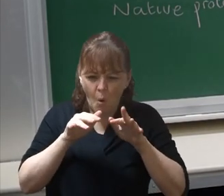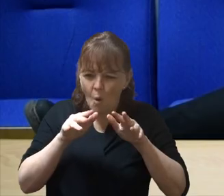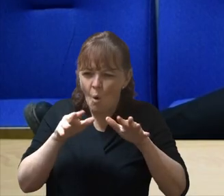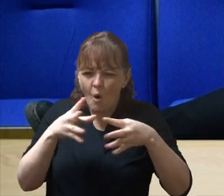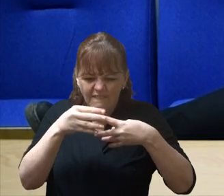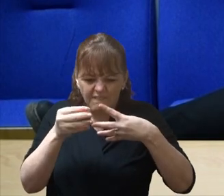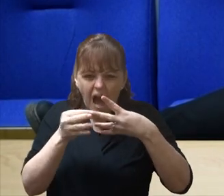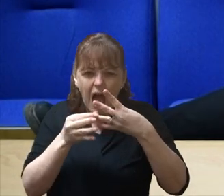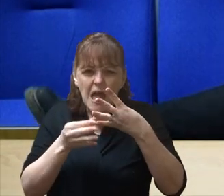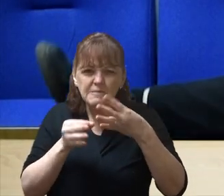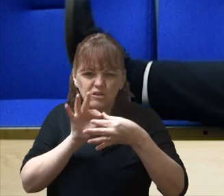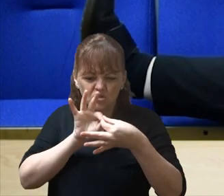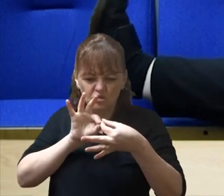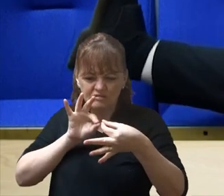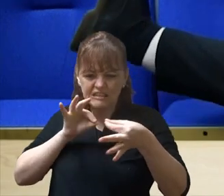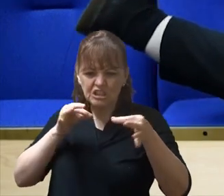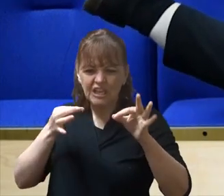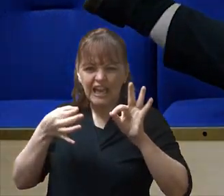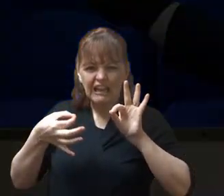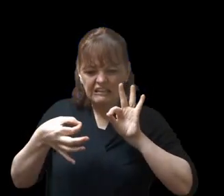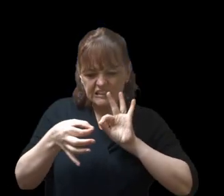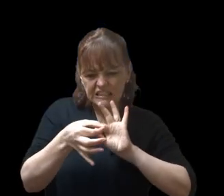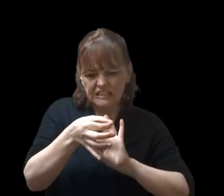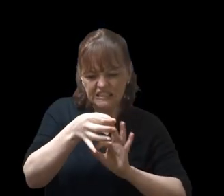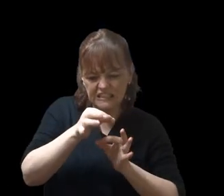Stretching Extending